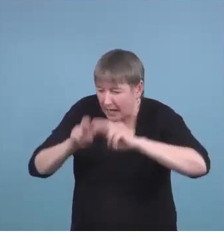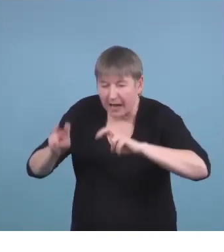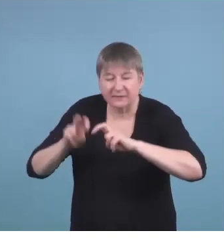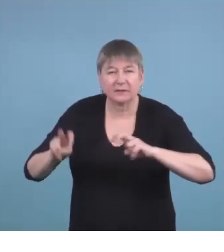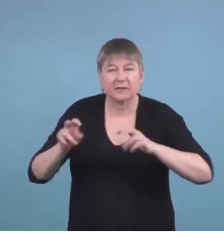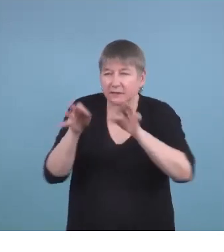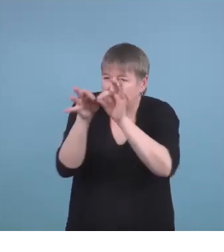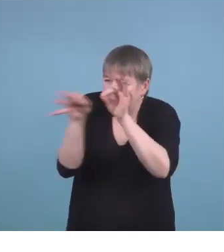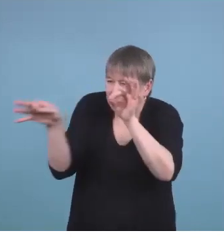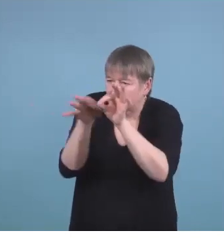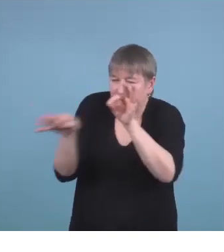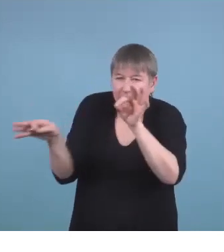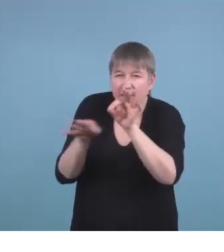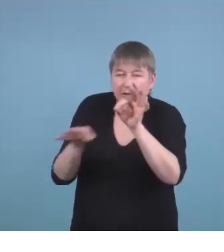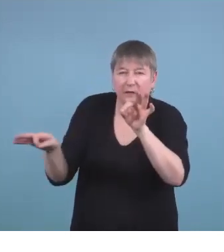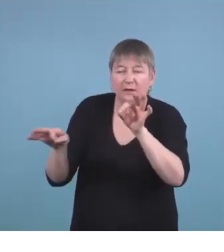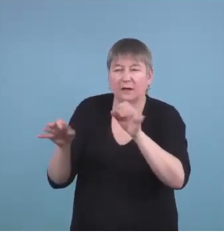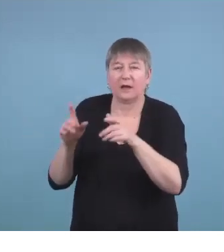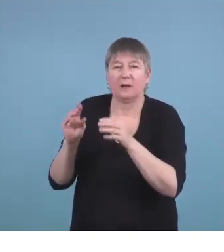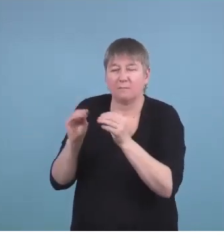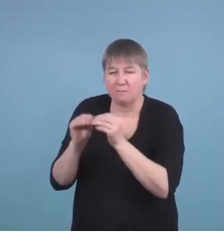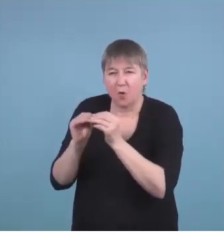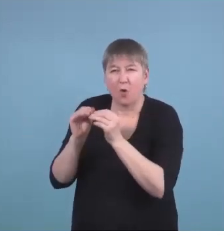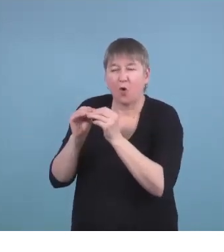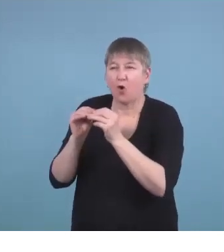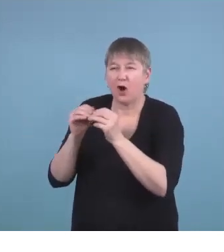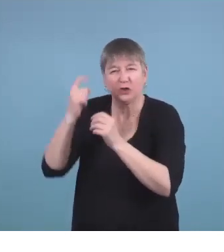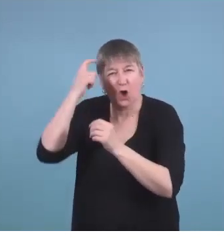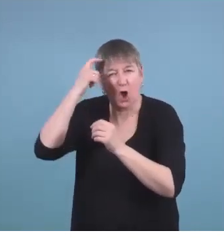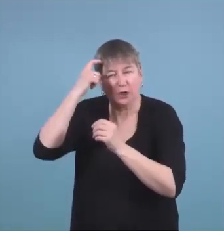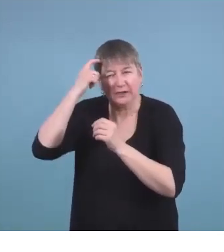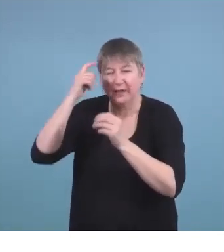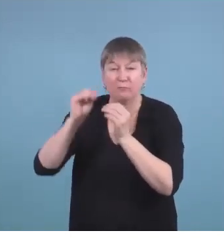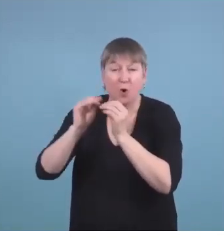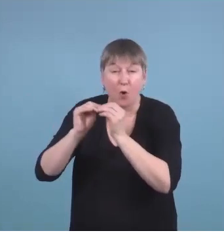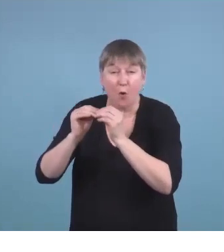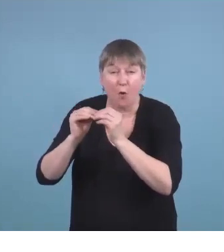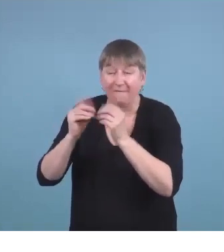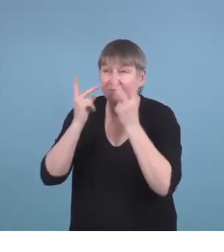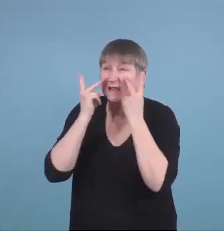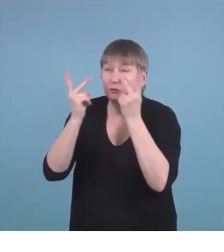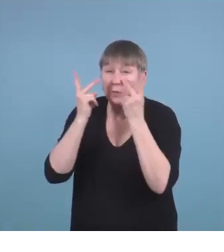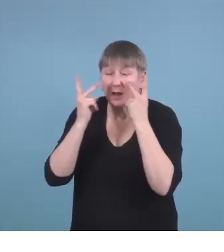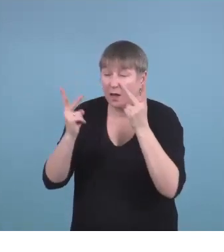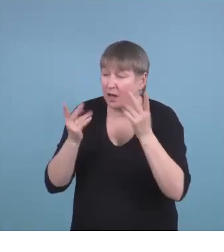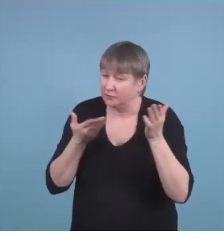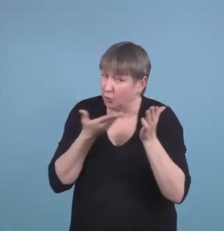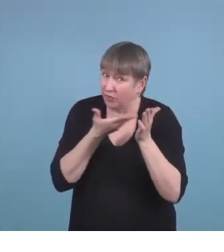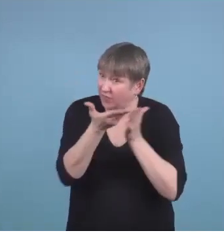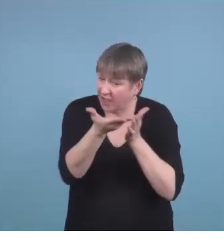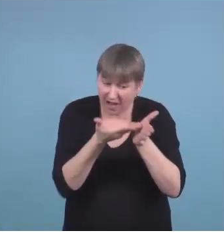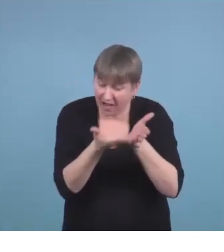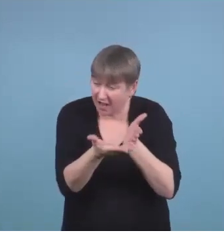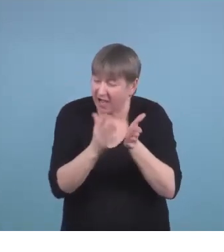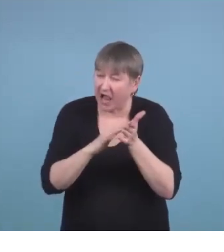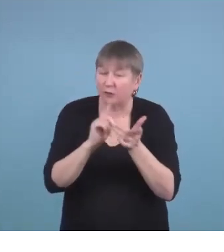explicitly cognitively visual and how can we turn this language into a visual